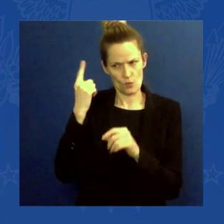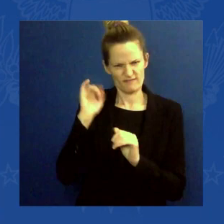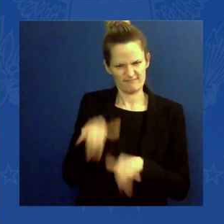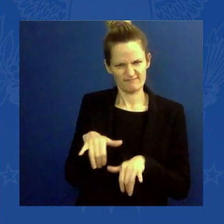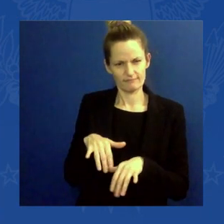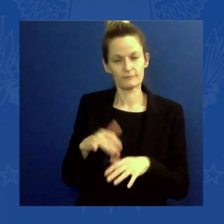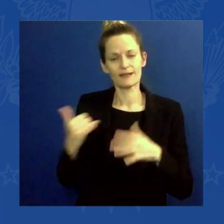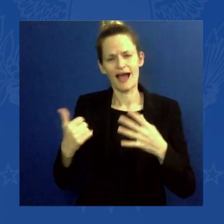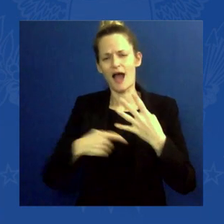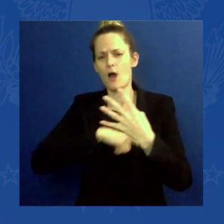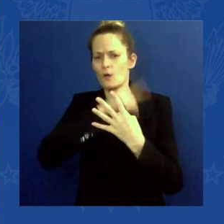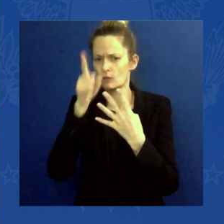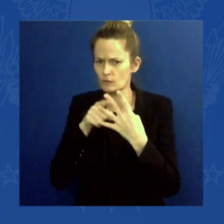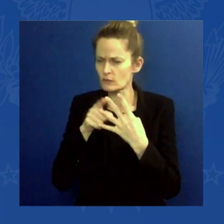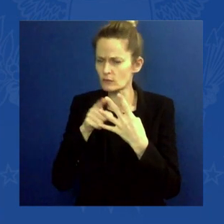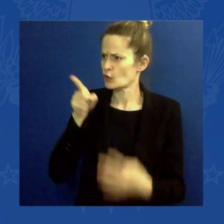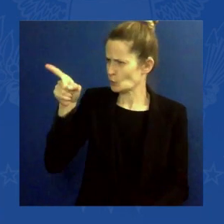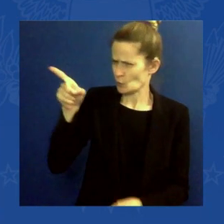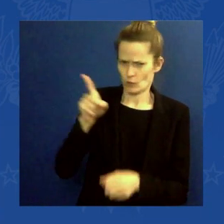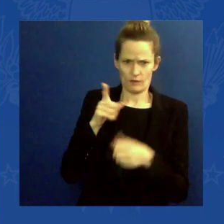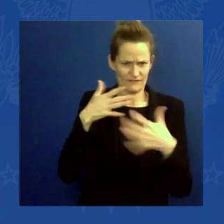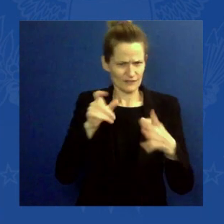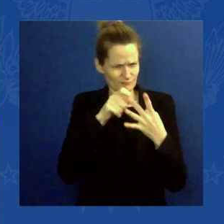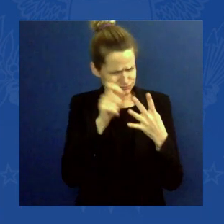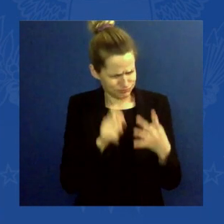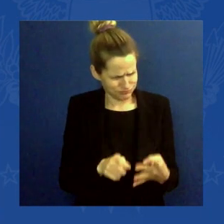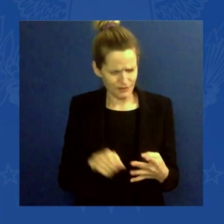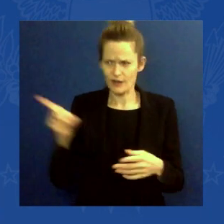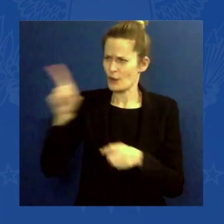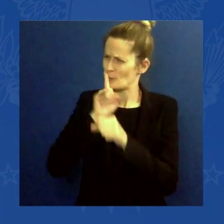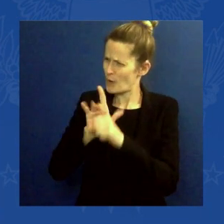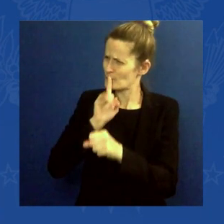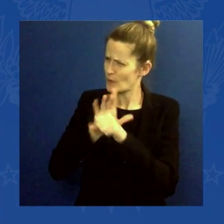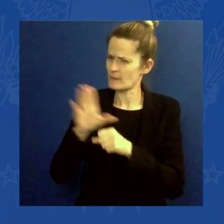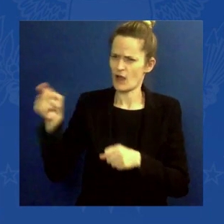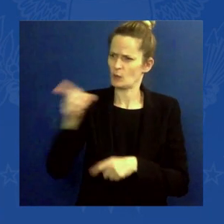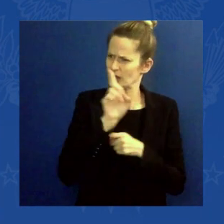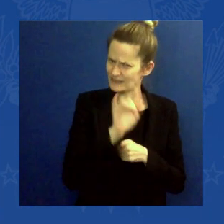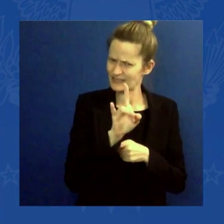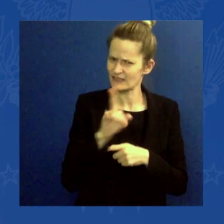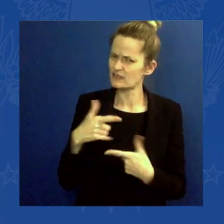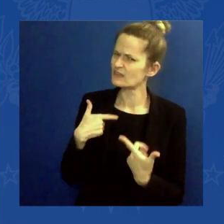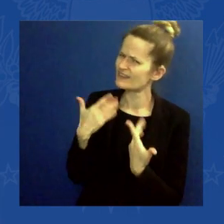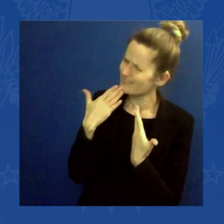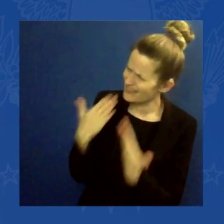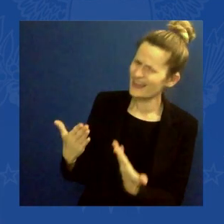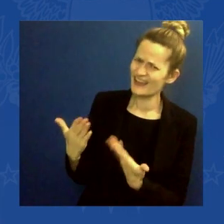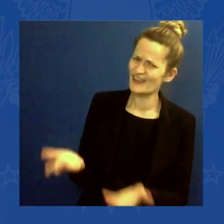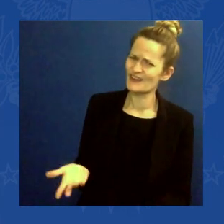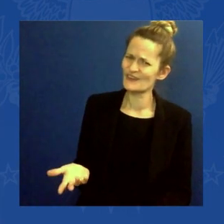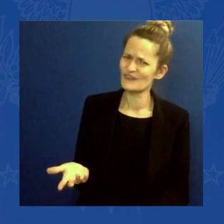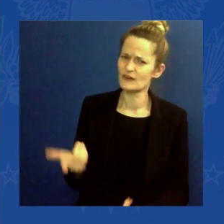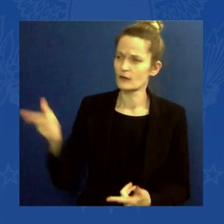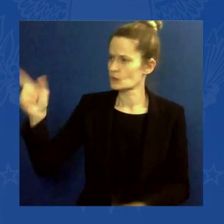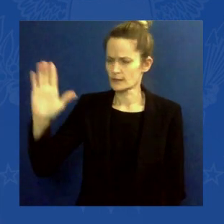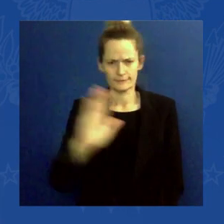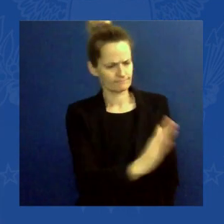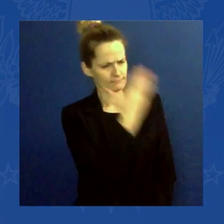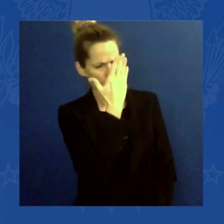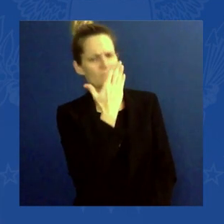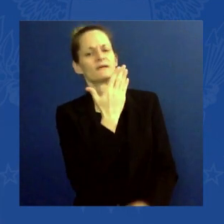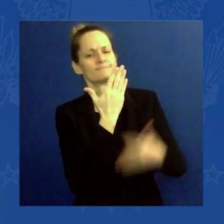Thank you for meeting this moment head on. And thank you for leading a conversation anew in this country